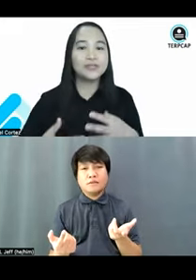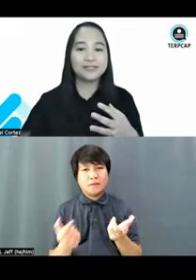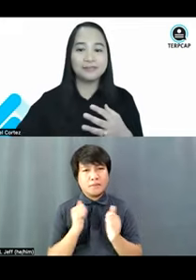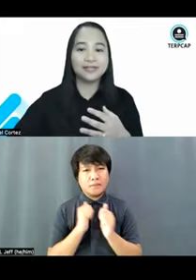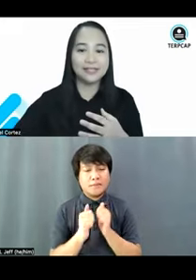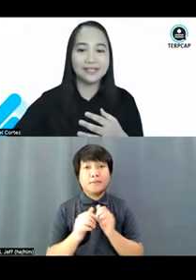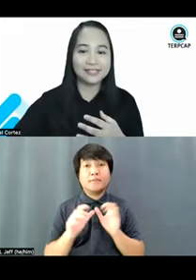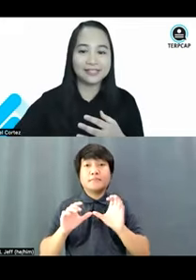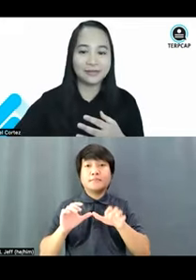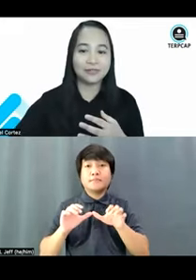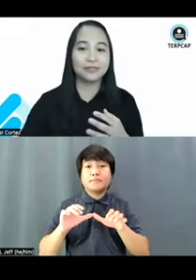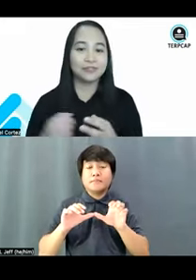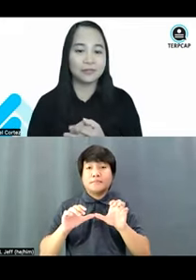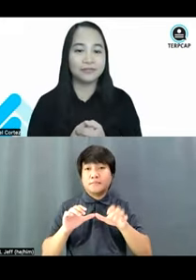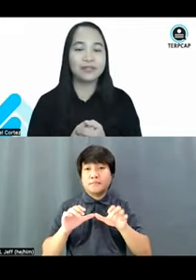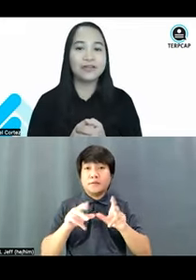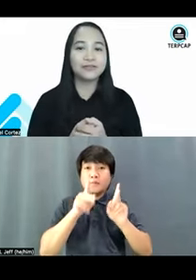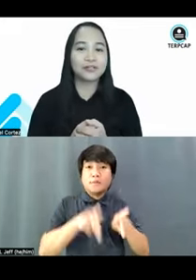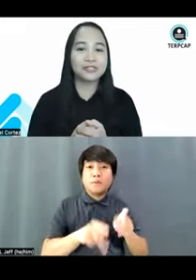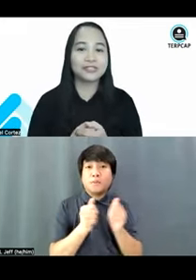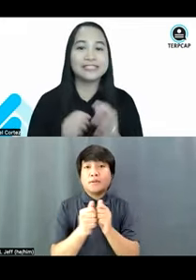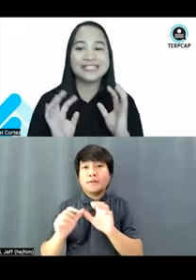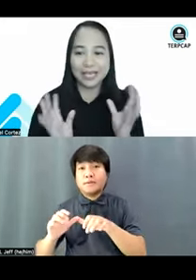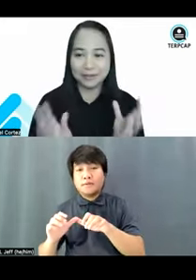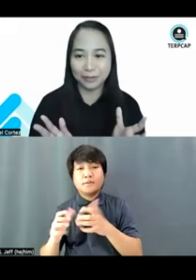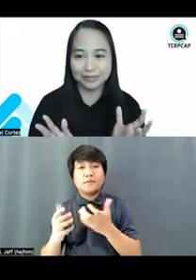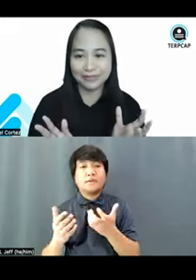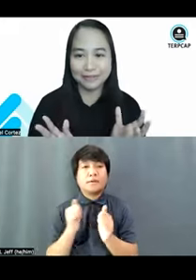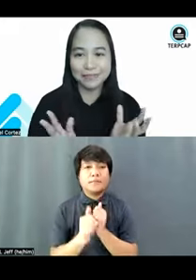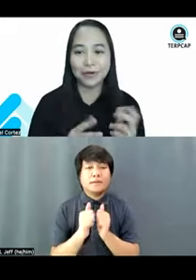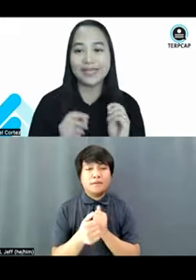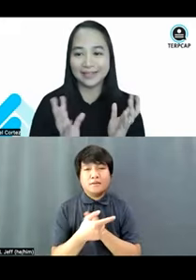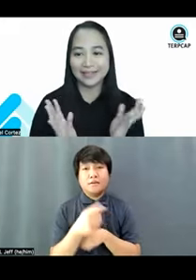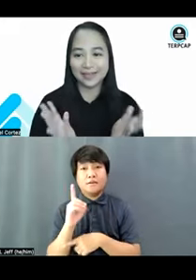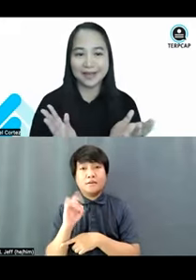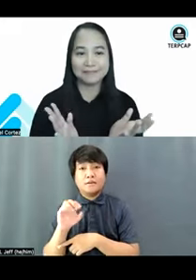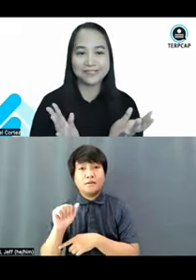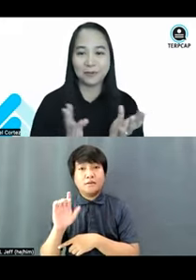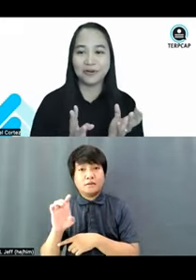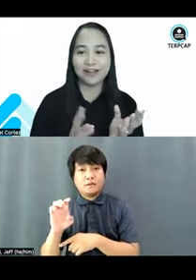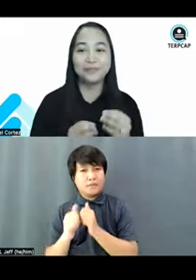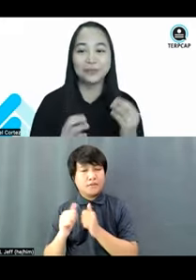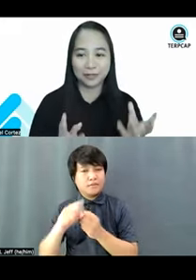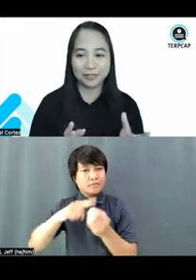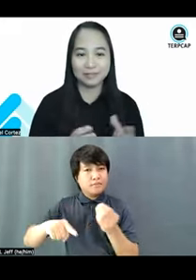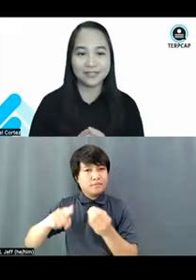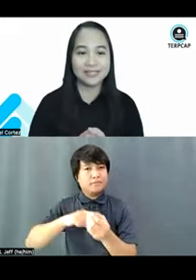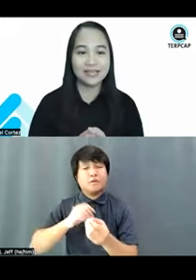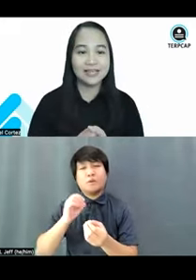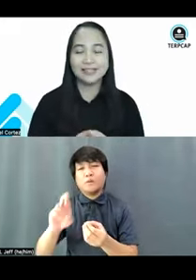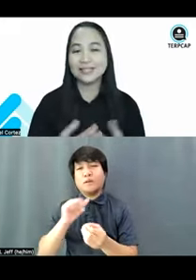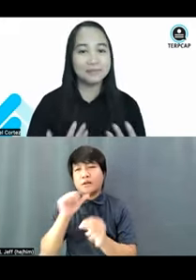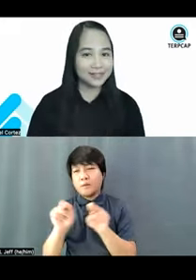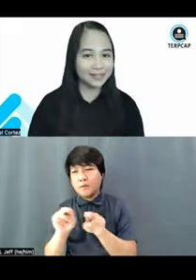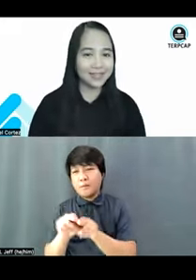person with disability, and that's an acceptable term, versus disabled or handicapped or abnormal because